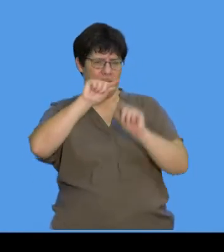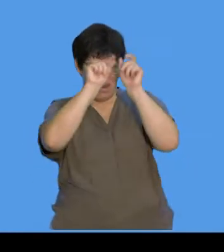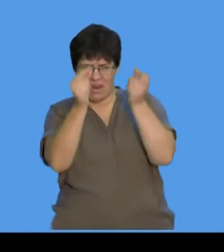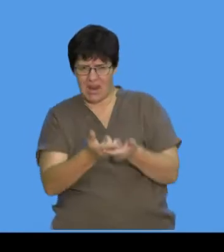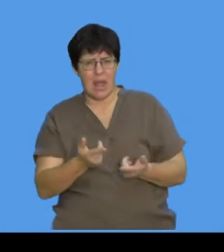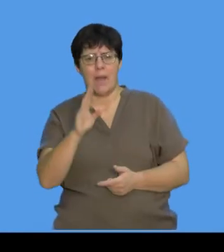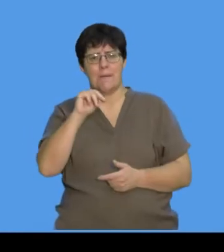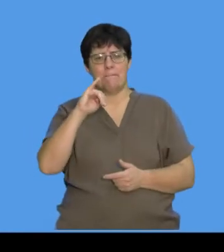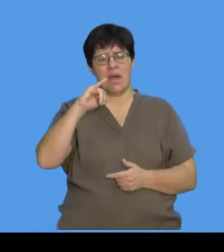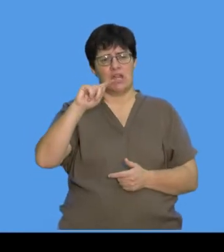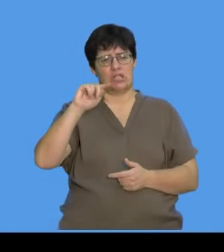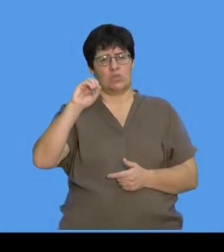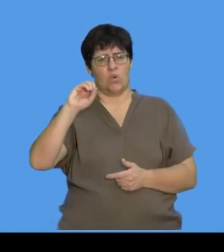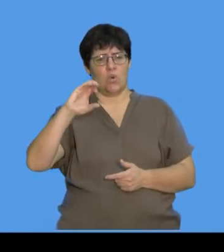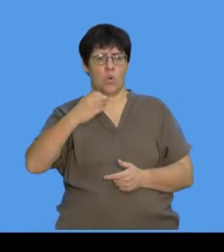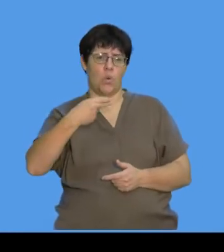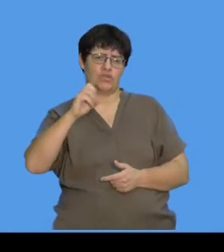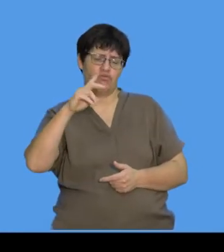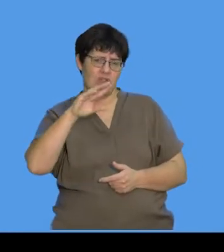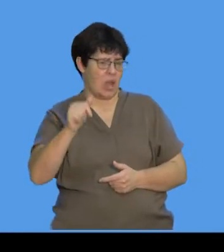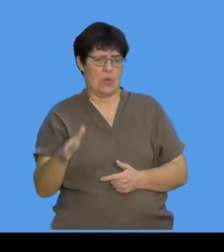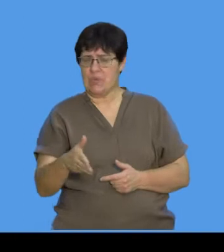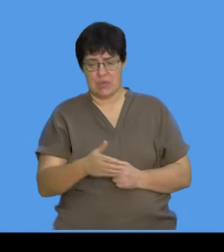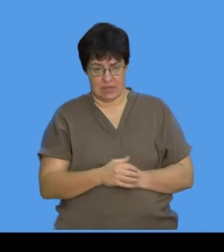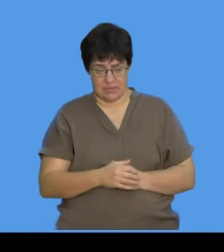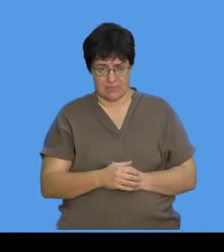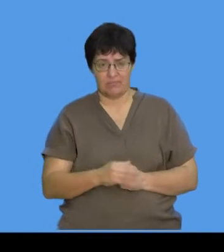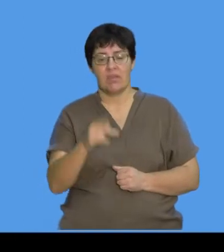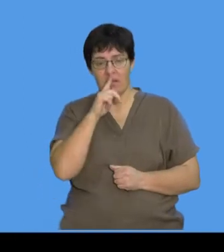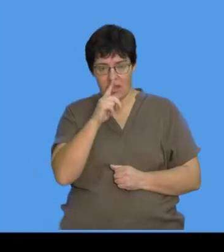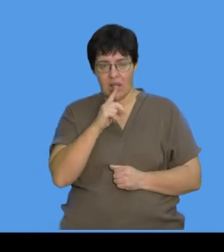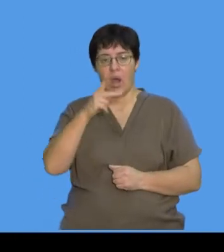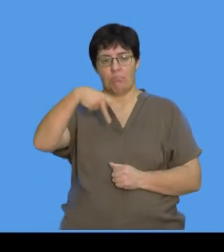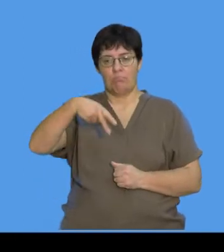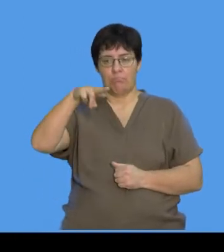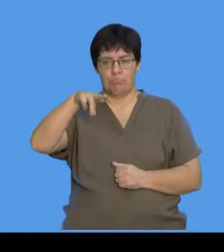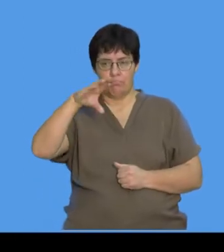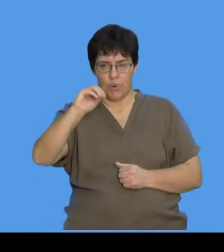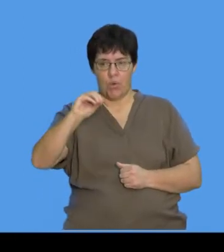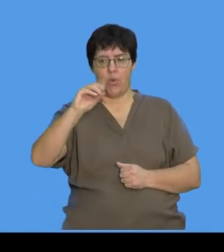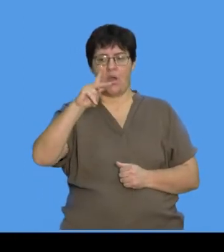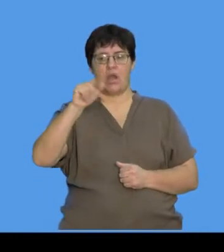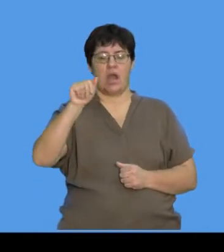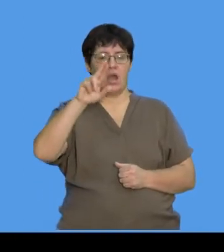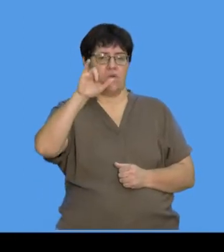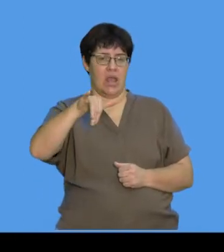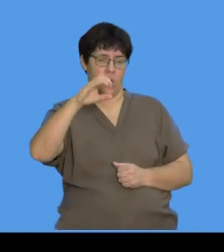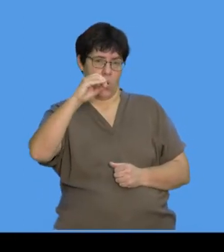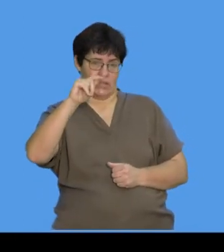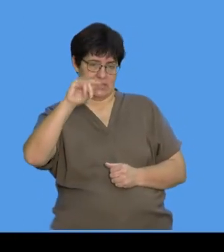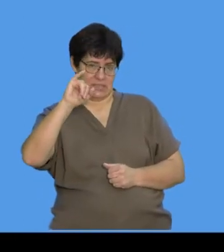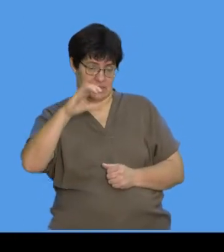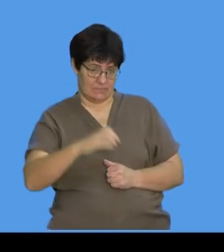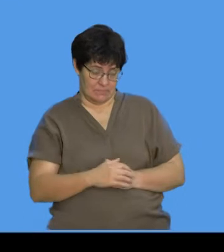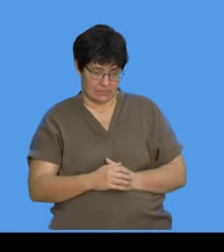any mitochondria. Okay, so that's where we're looking, prokaryotic. When we come to bacteria,